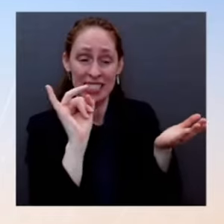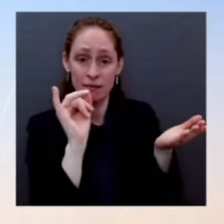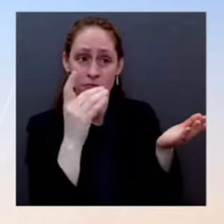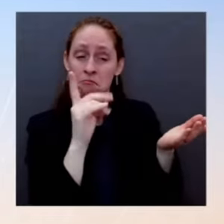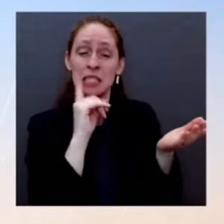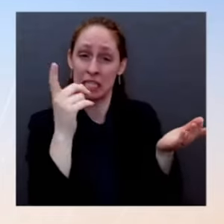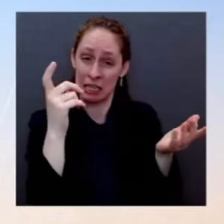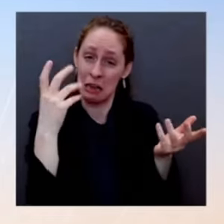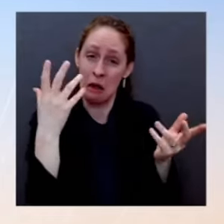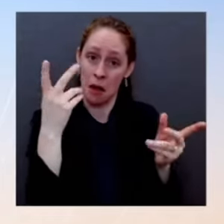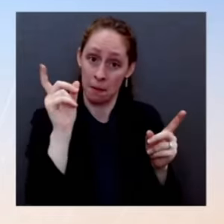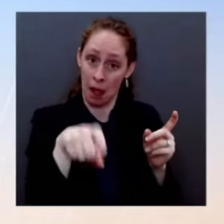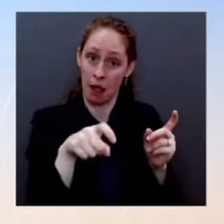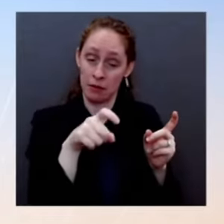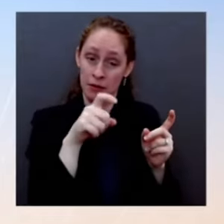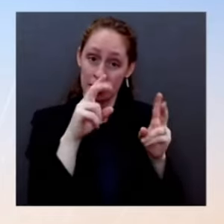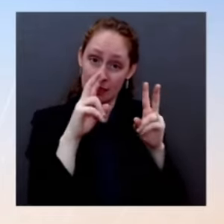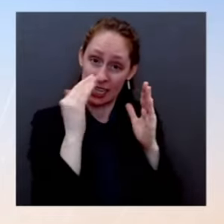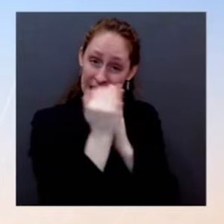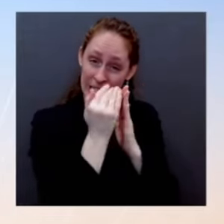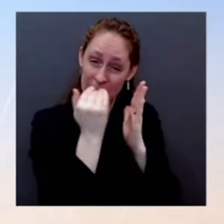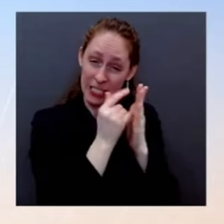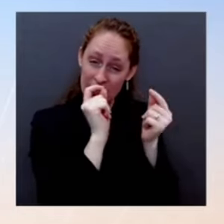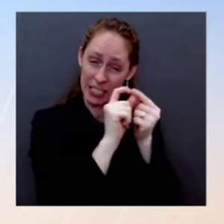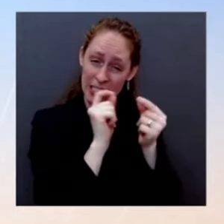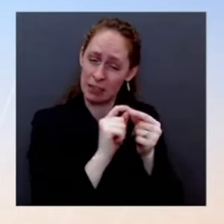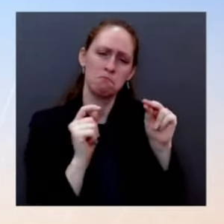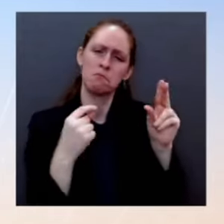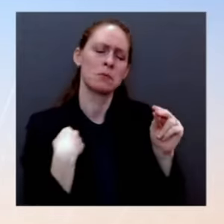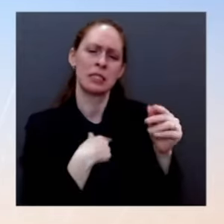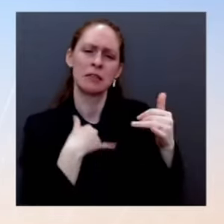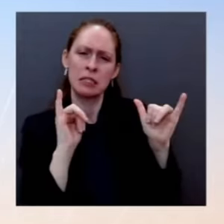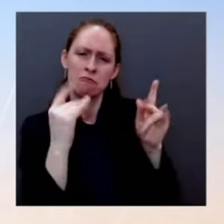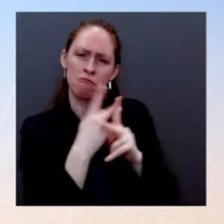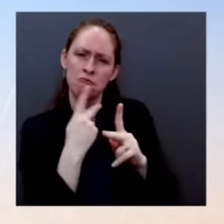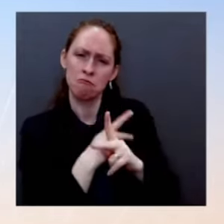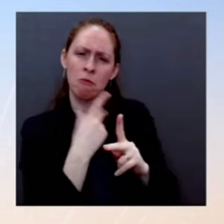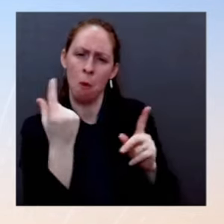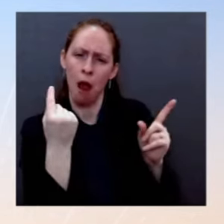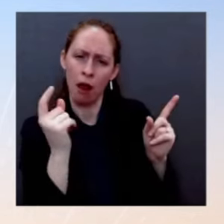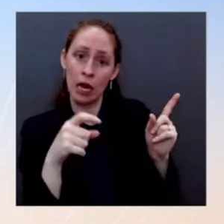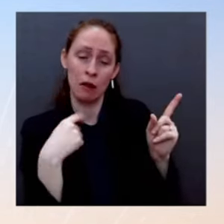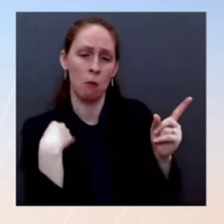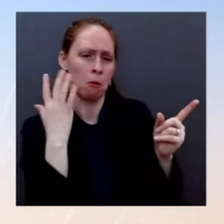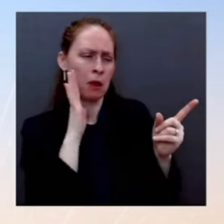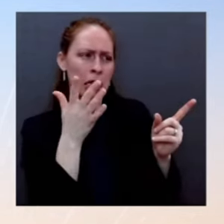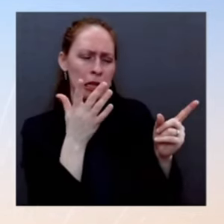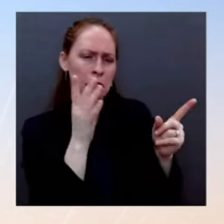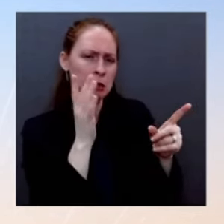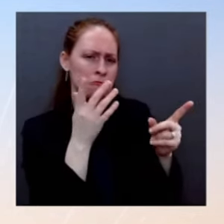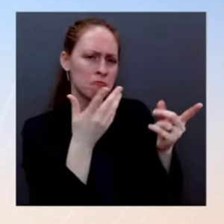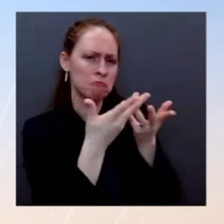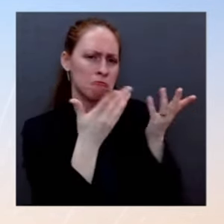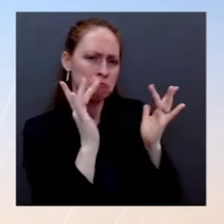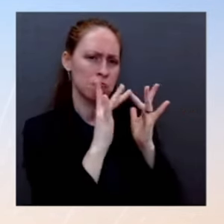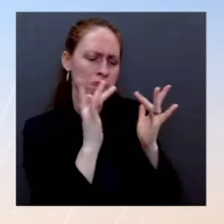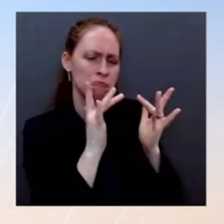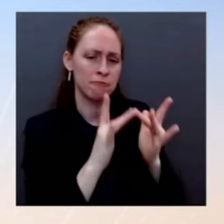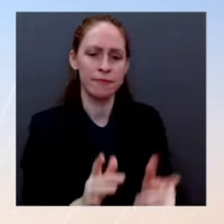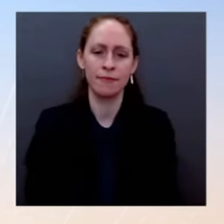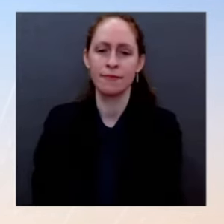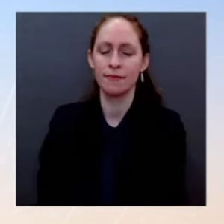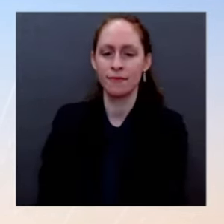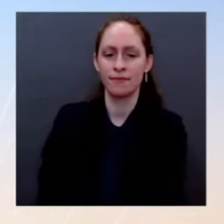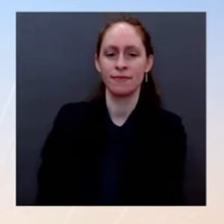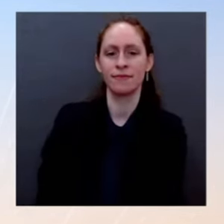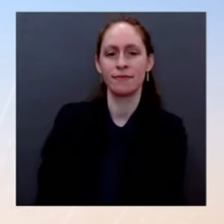Go ahead. Thank you, Jen. I was home all last week, isolating. Welcome back. Thank you. I was isolating with COVID after a positive